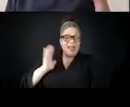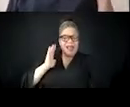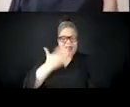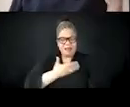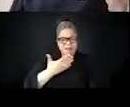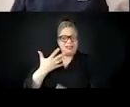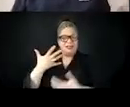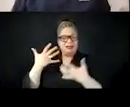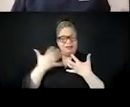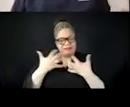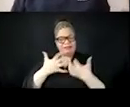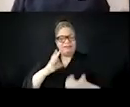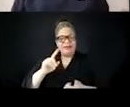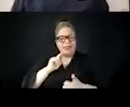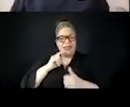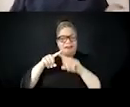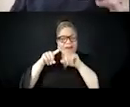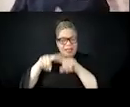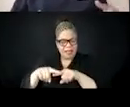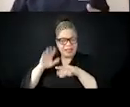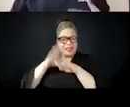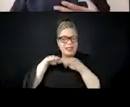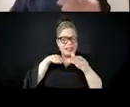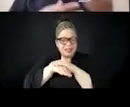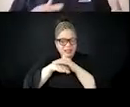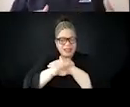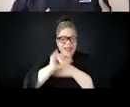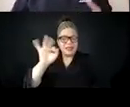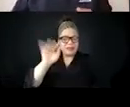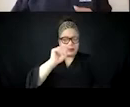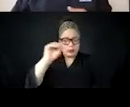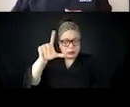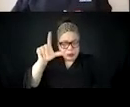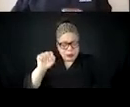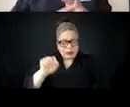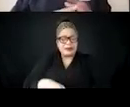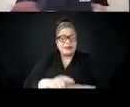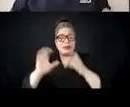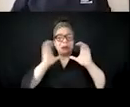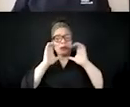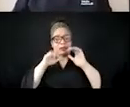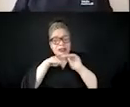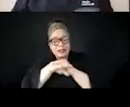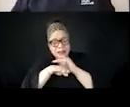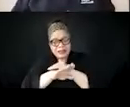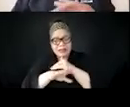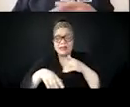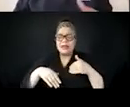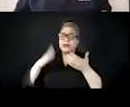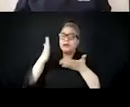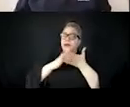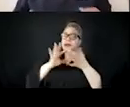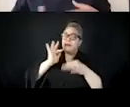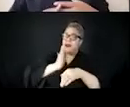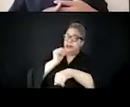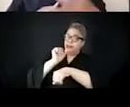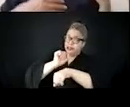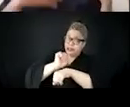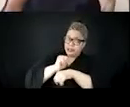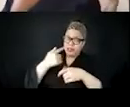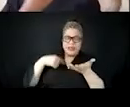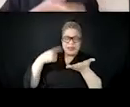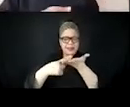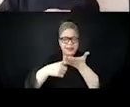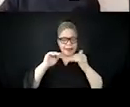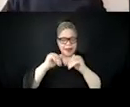work, we talk about how social media has acted as a way to break the gatekeeping model of media. And I think